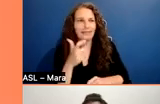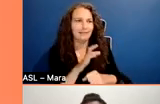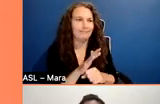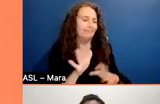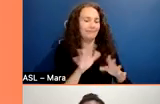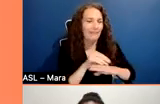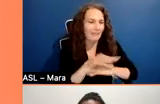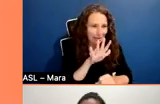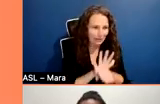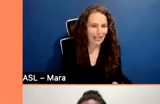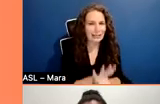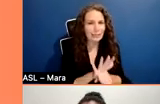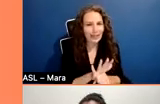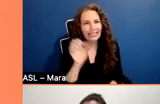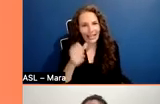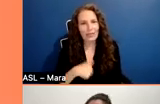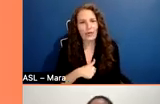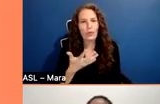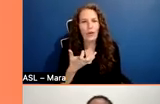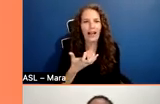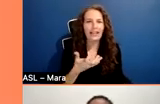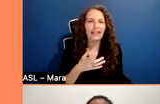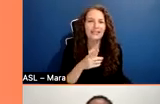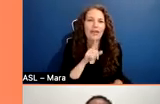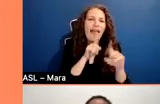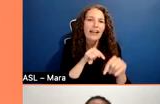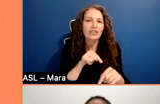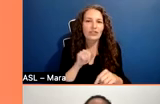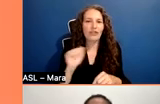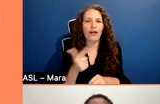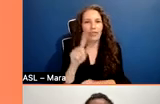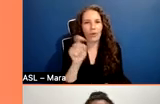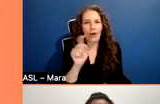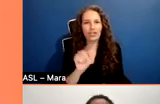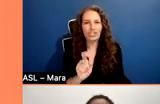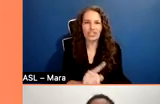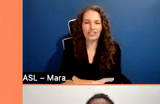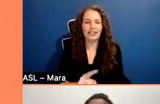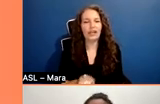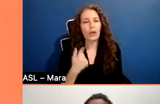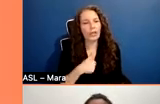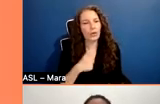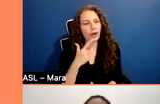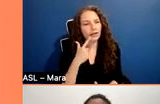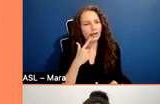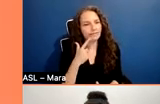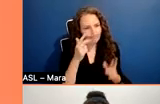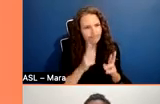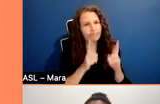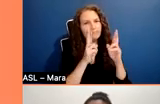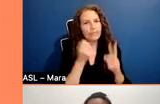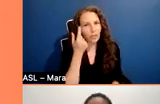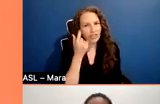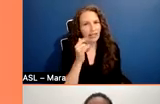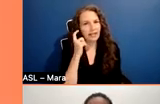last nod to mental health that we can't emphasize enough. Um, we, we believe we've gone through a lot